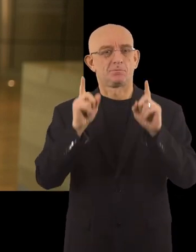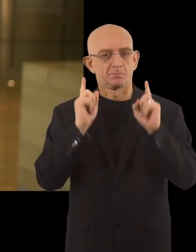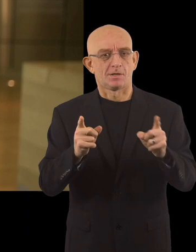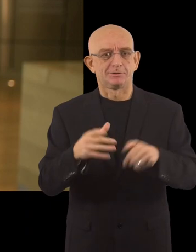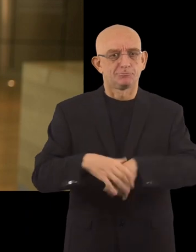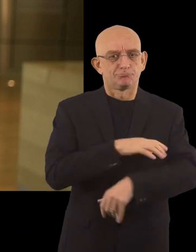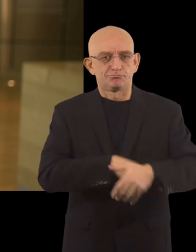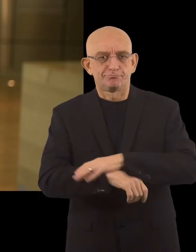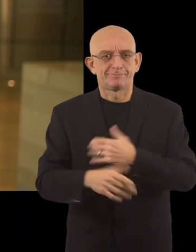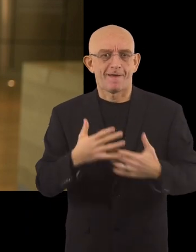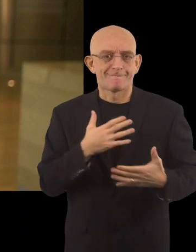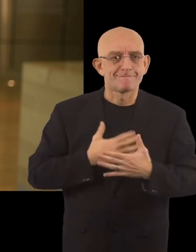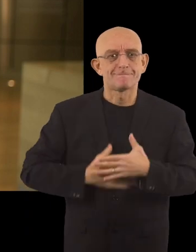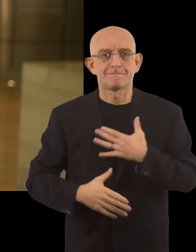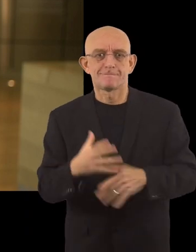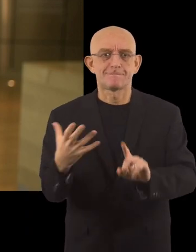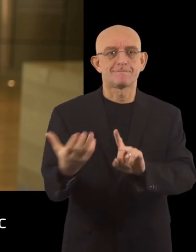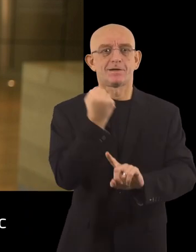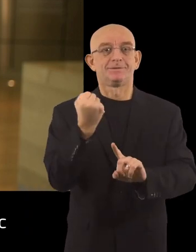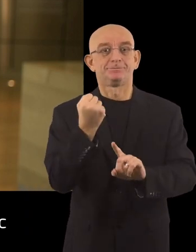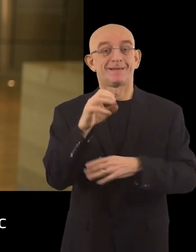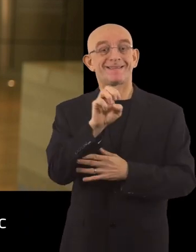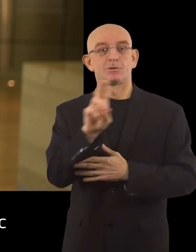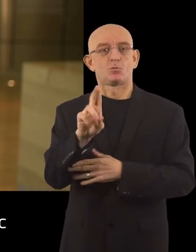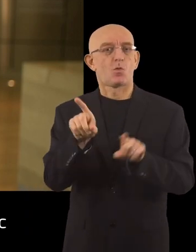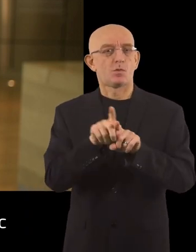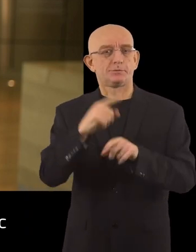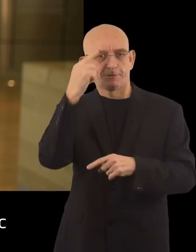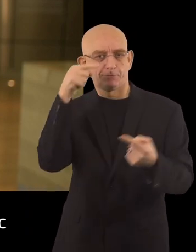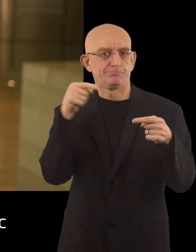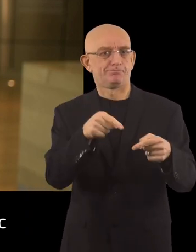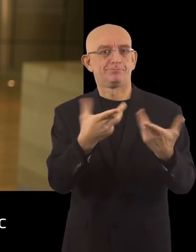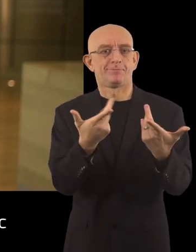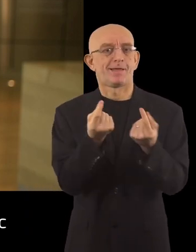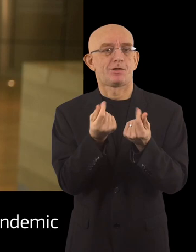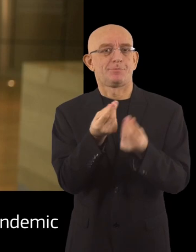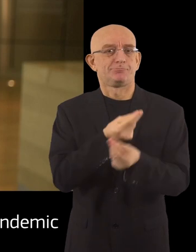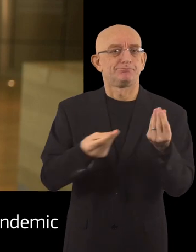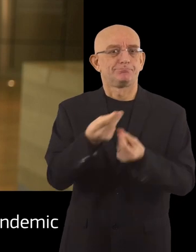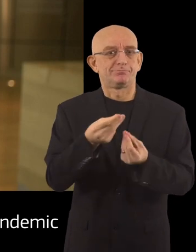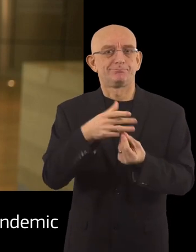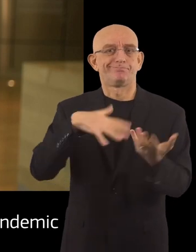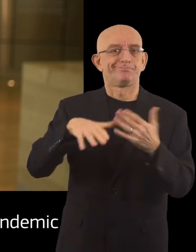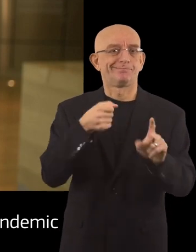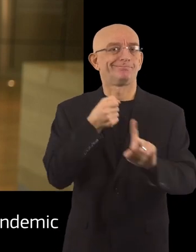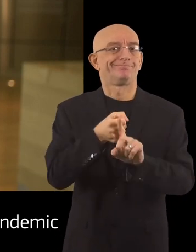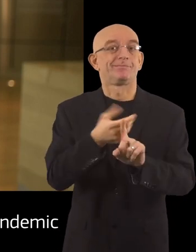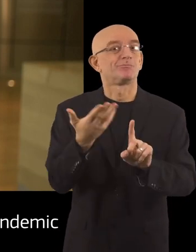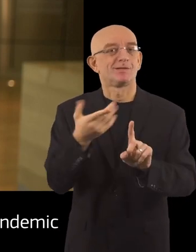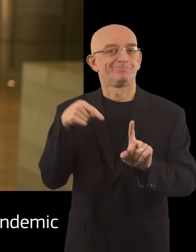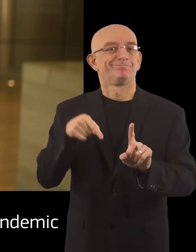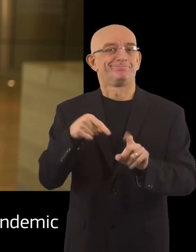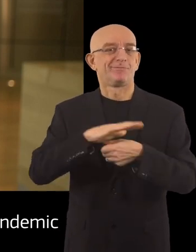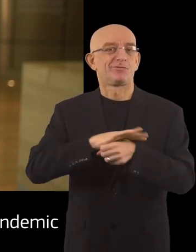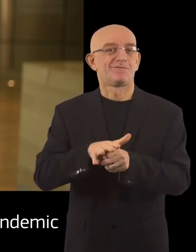must be ambitious. The EU is also addressing the economic and social consequences